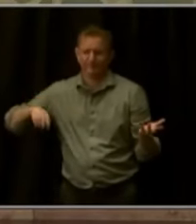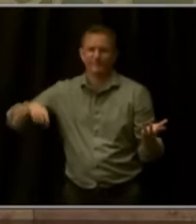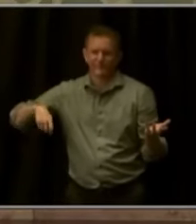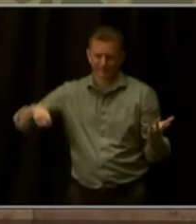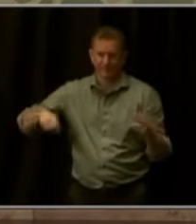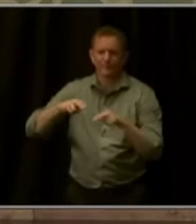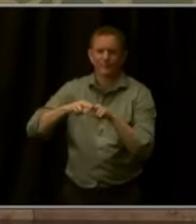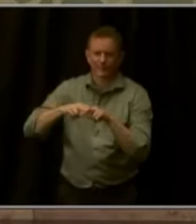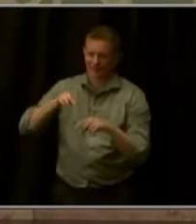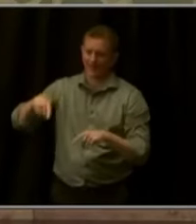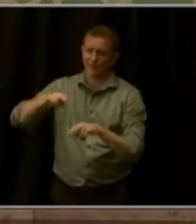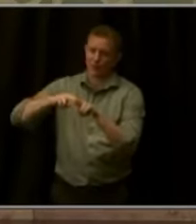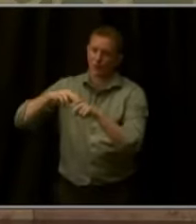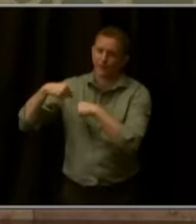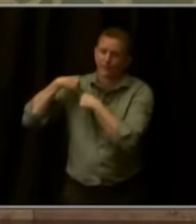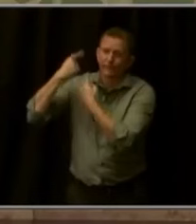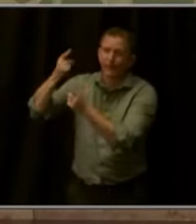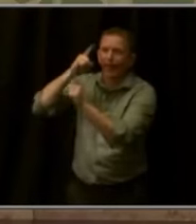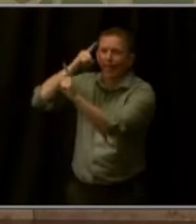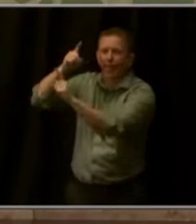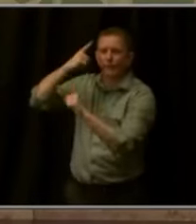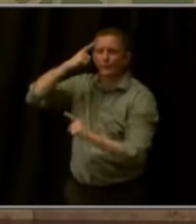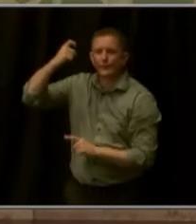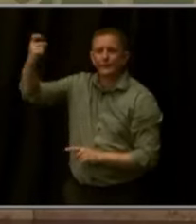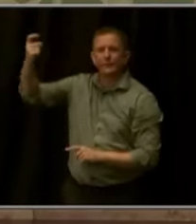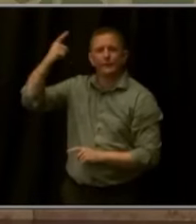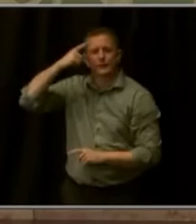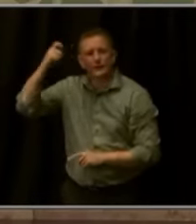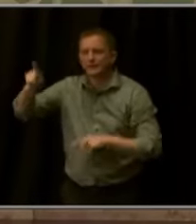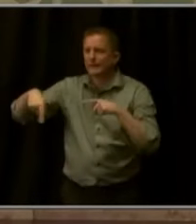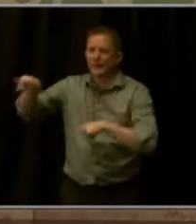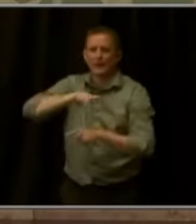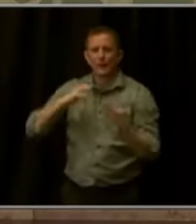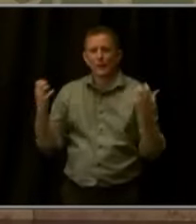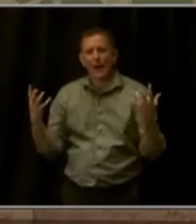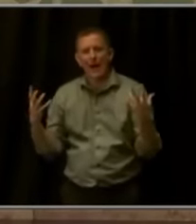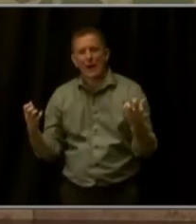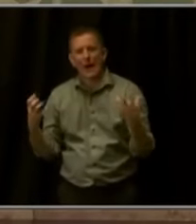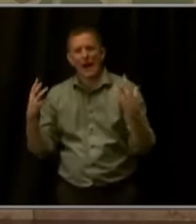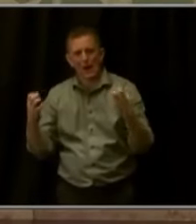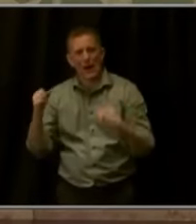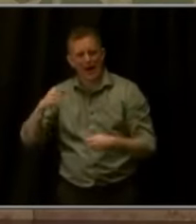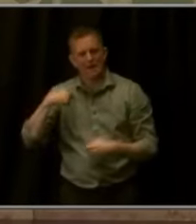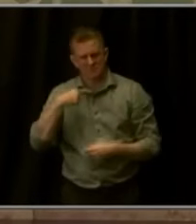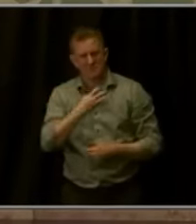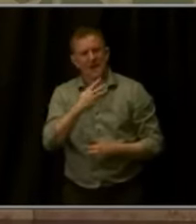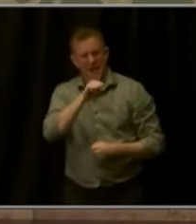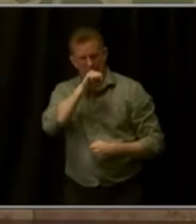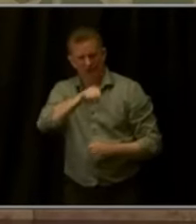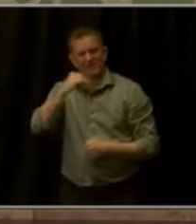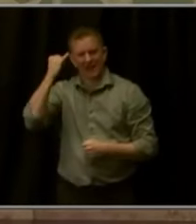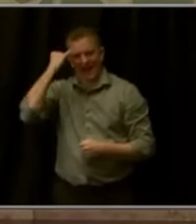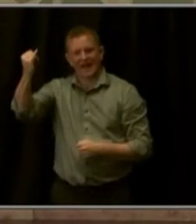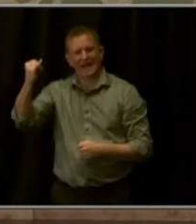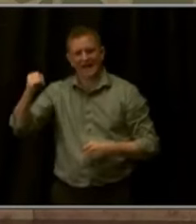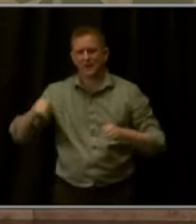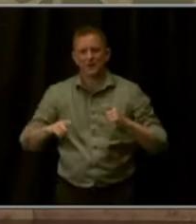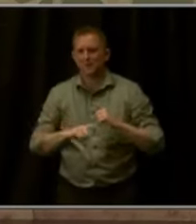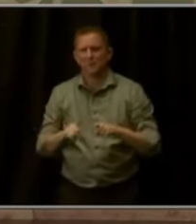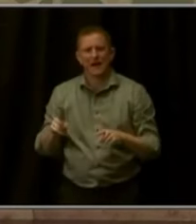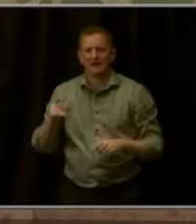of reach for too many people in our state. Coloradans love the idea, but often many people believe that it's not something